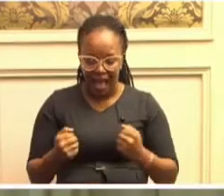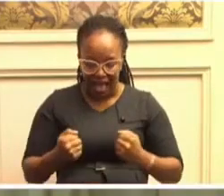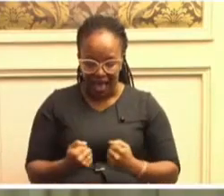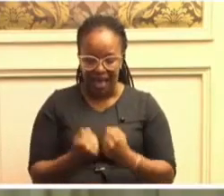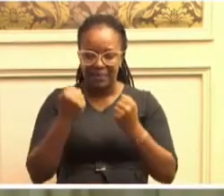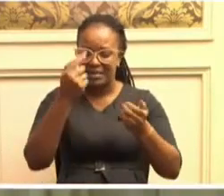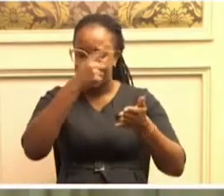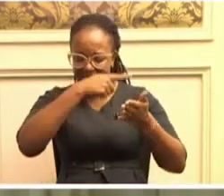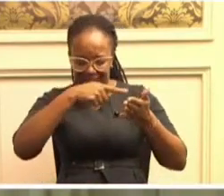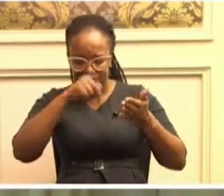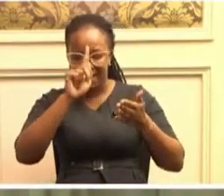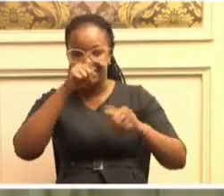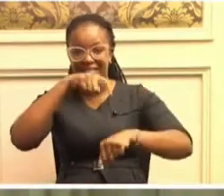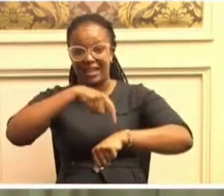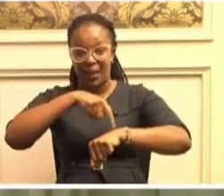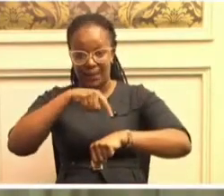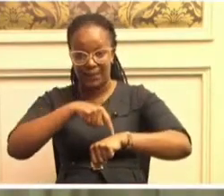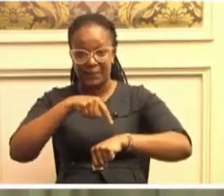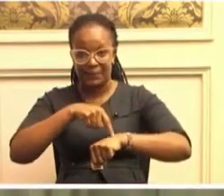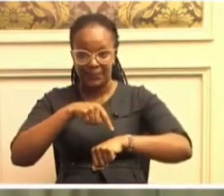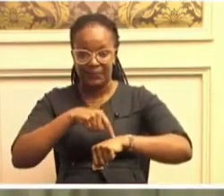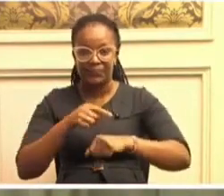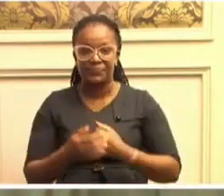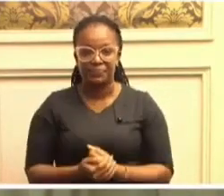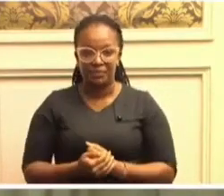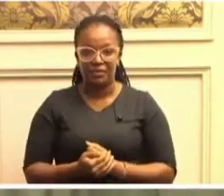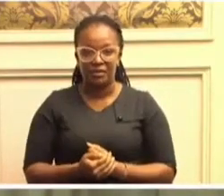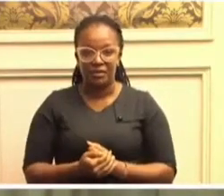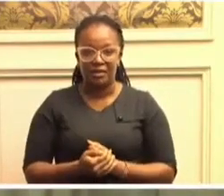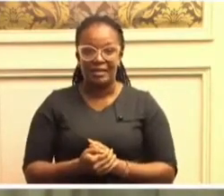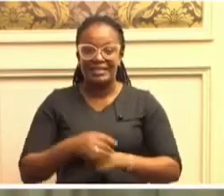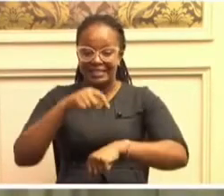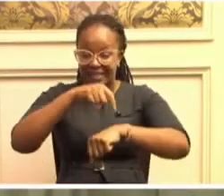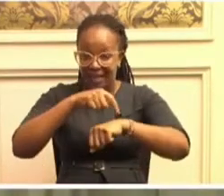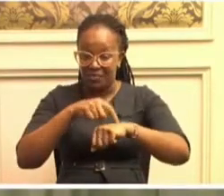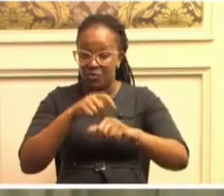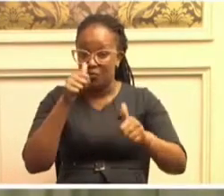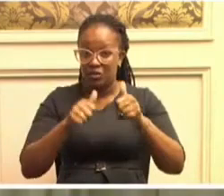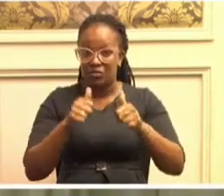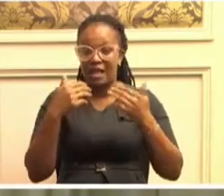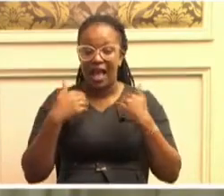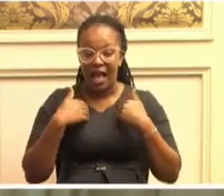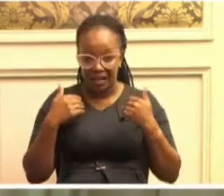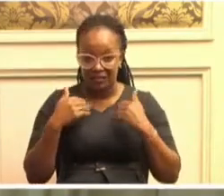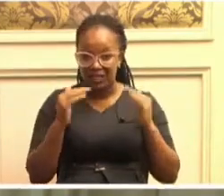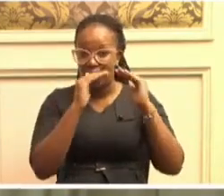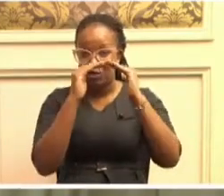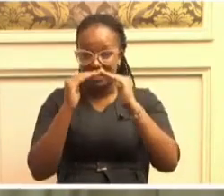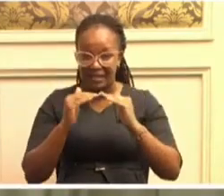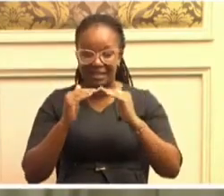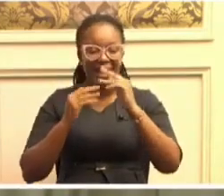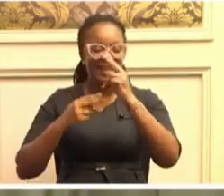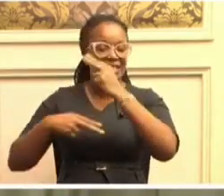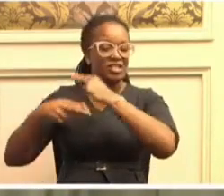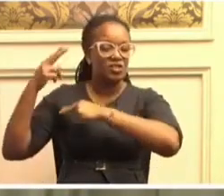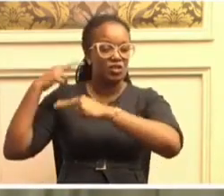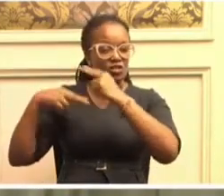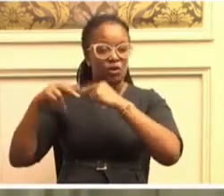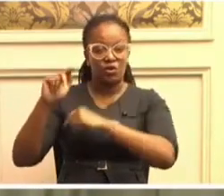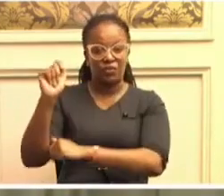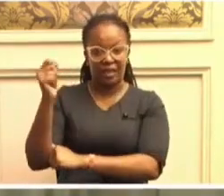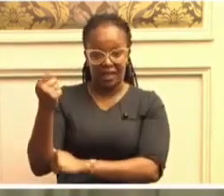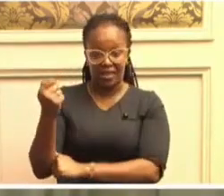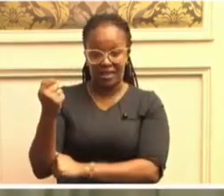appropriate time, a tipping point in the democratic and constitutional history of the Republic of Kenya.